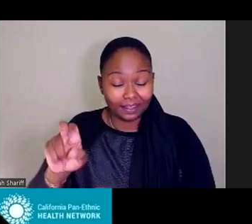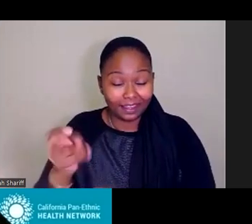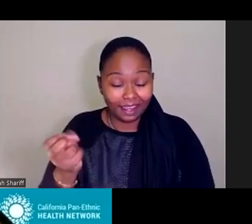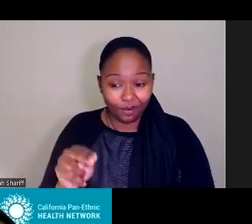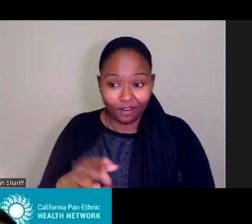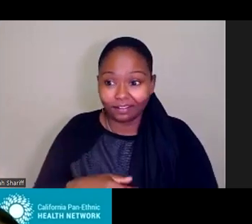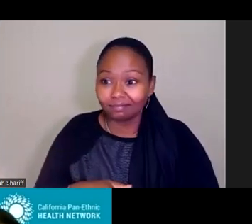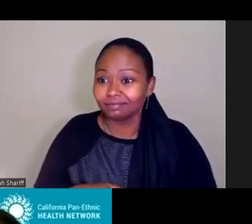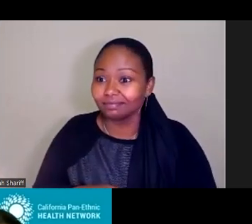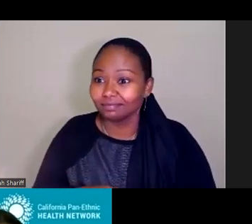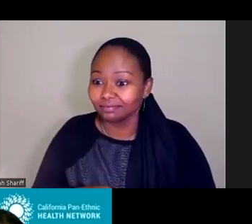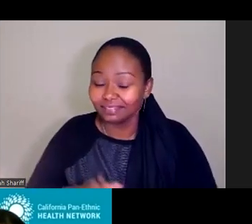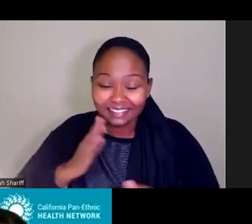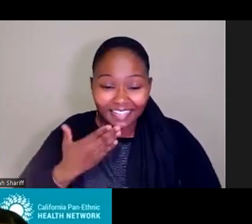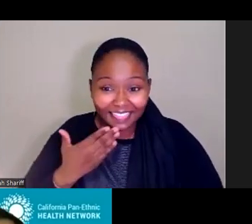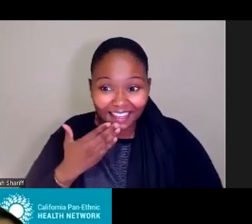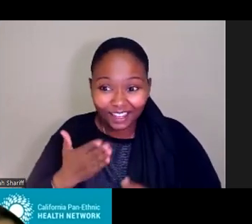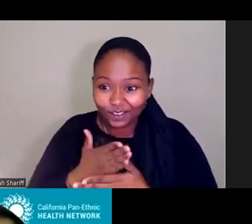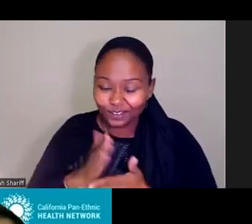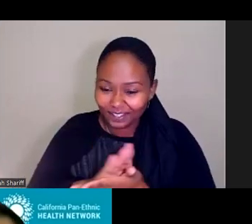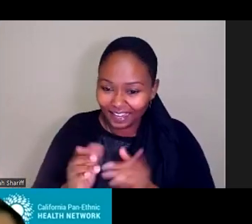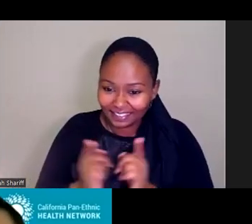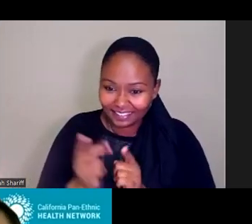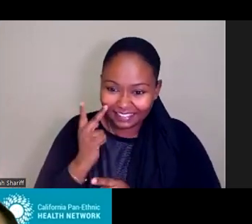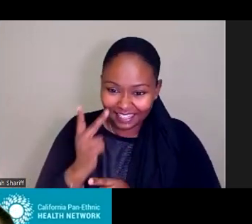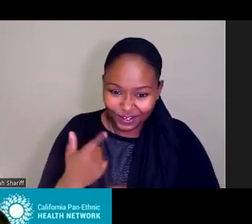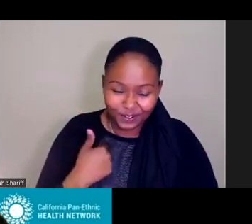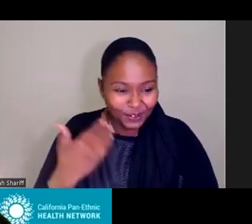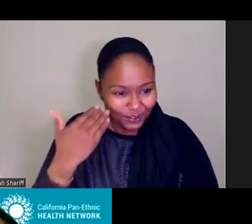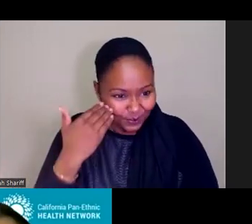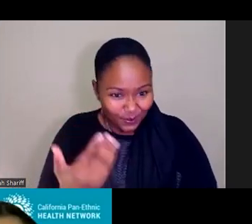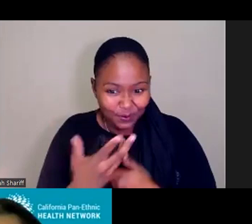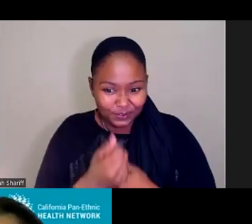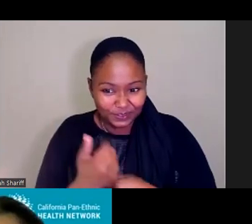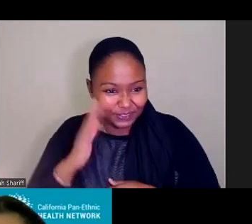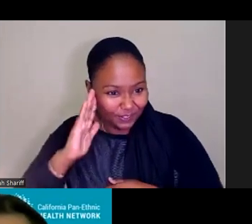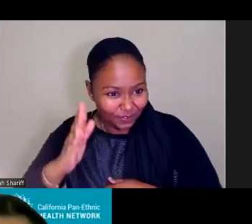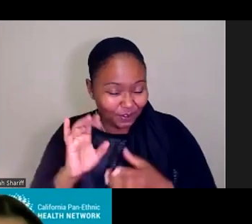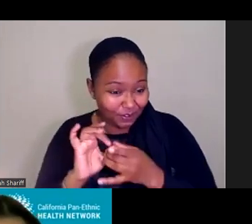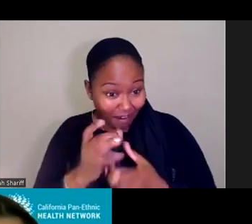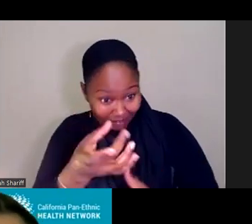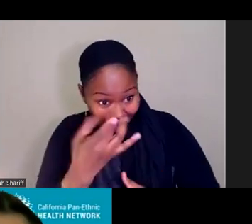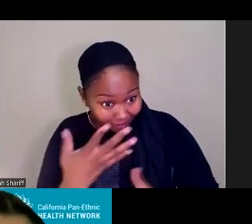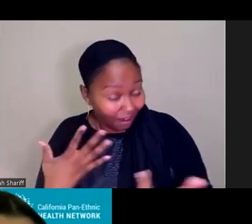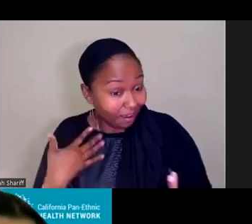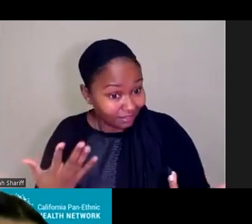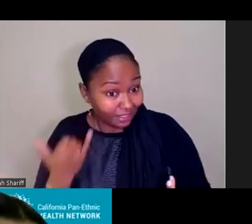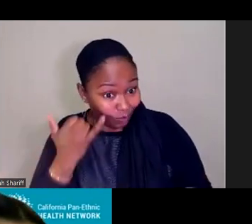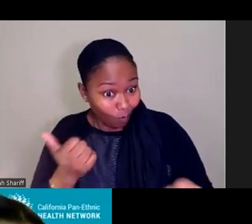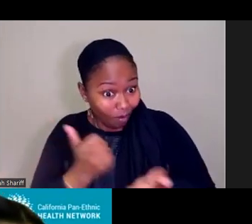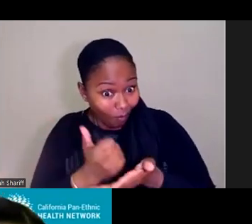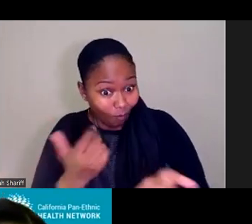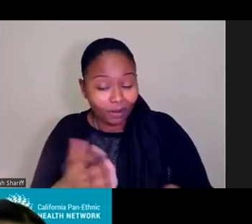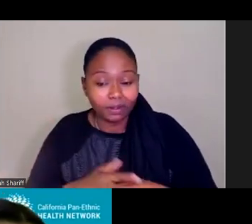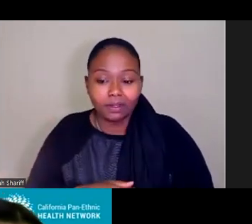Sure. Thanks. Nice to see you, Ross. And you know we're interested, so count us in. Feel free to reach out if we can help with anything. And I don't have a question. I